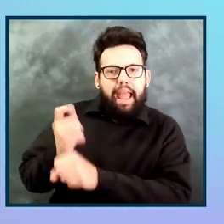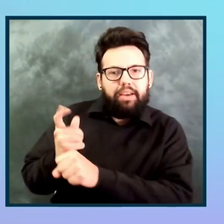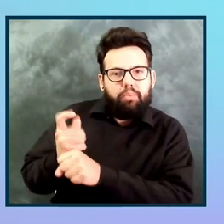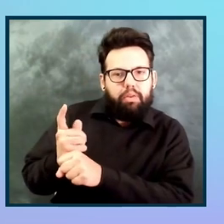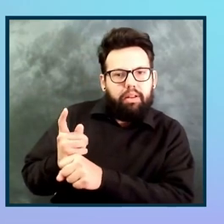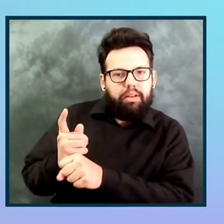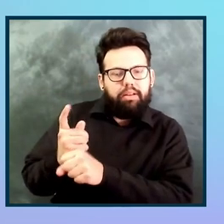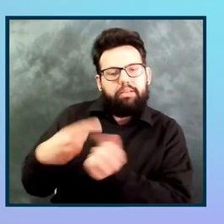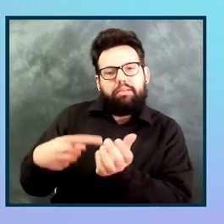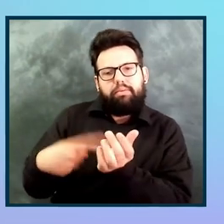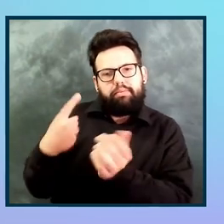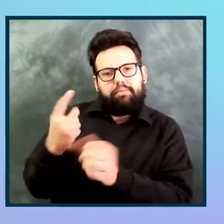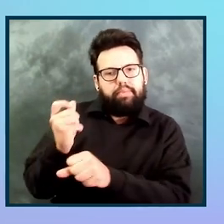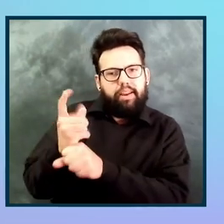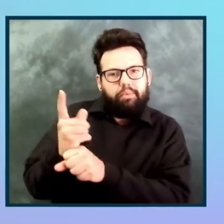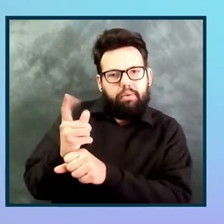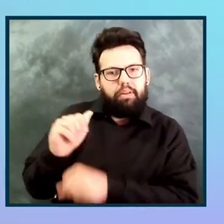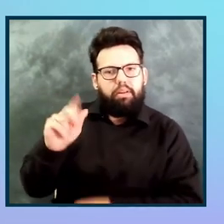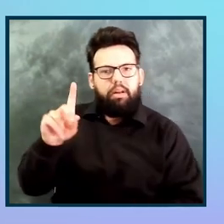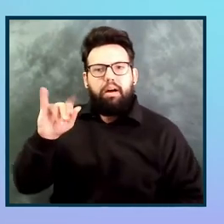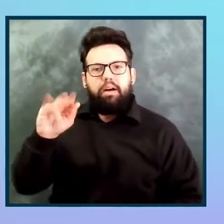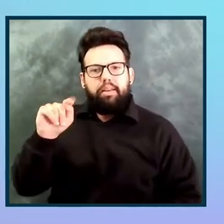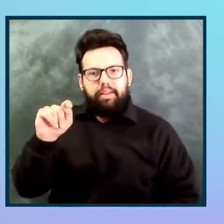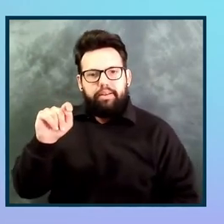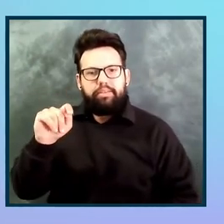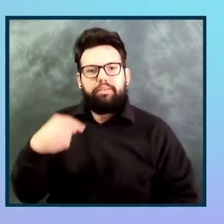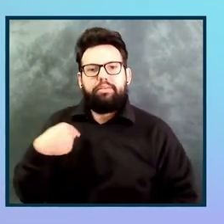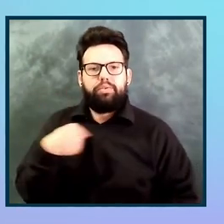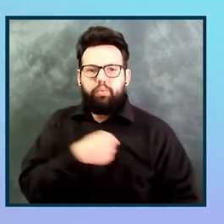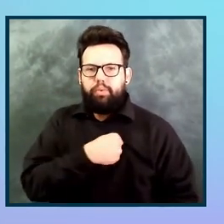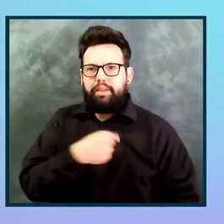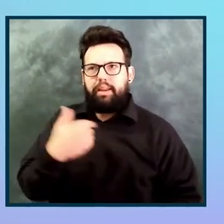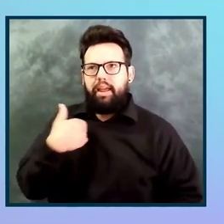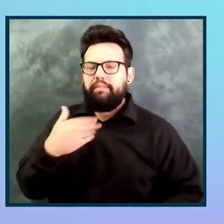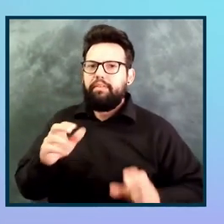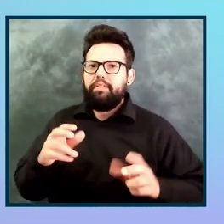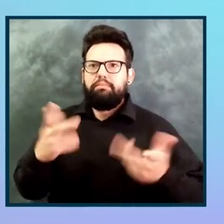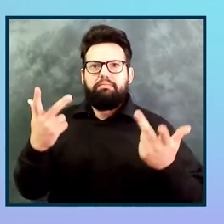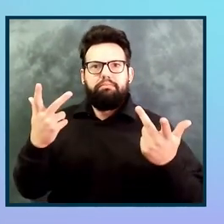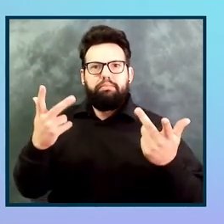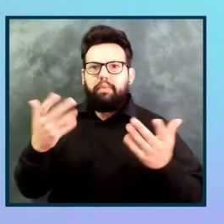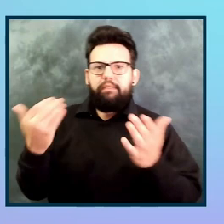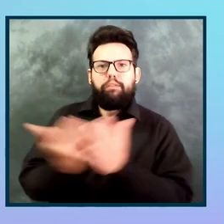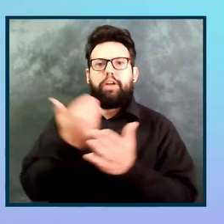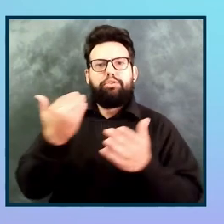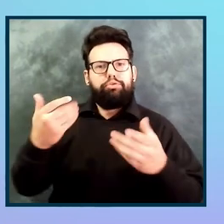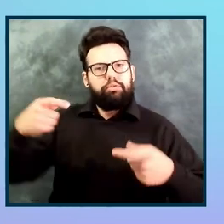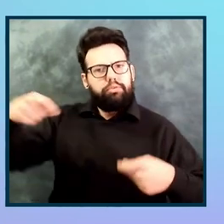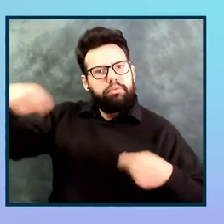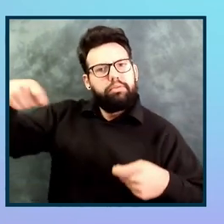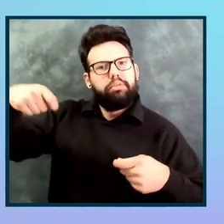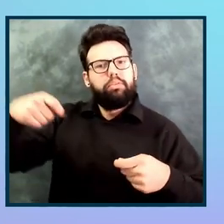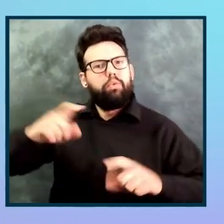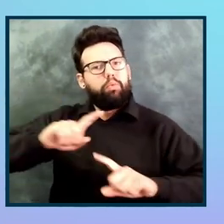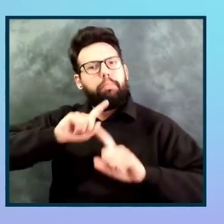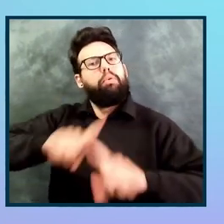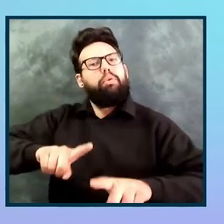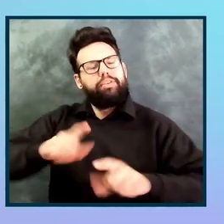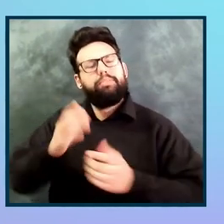sort of fresh accessibility conformance report. It's part of our governance process, if you ever